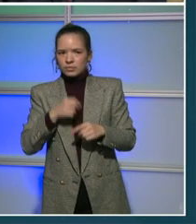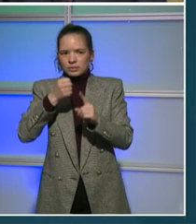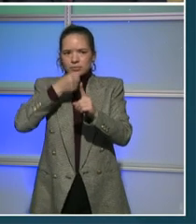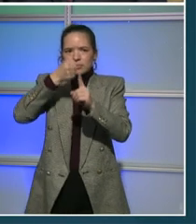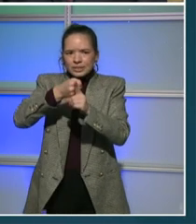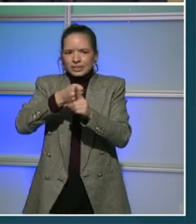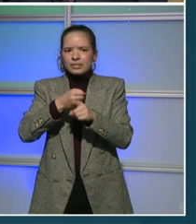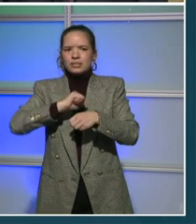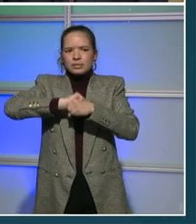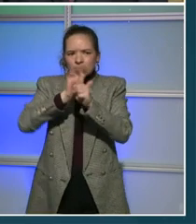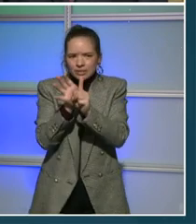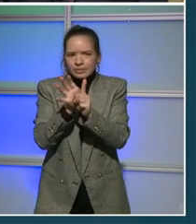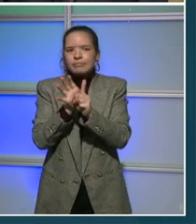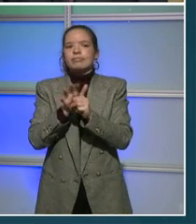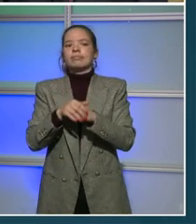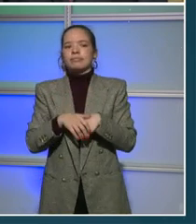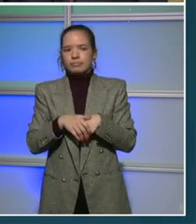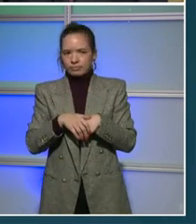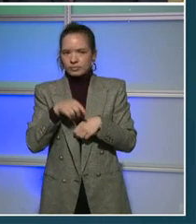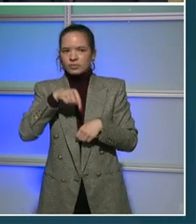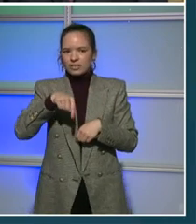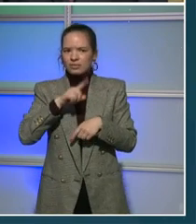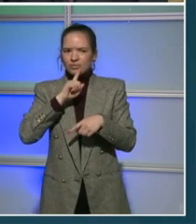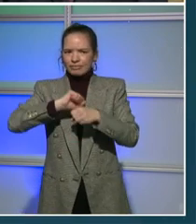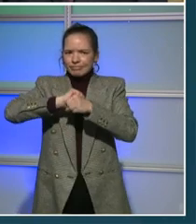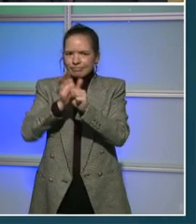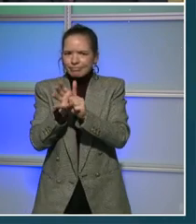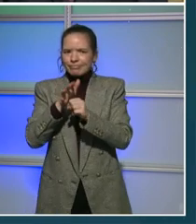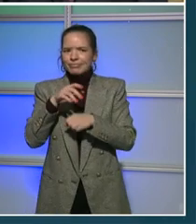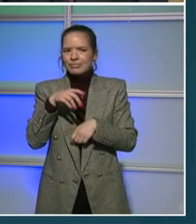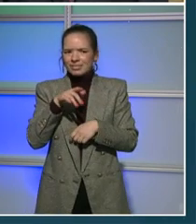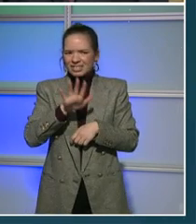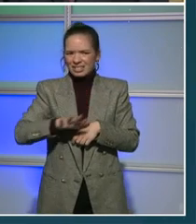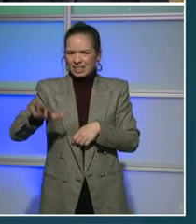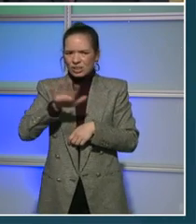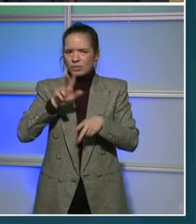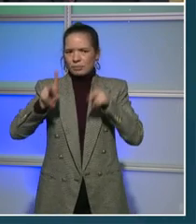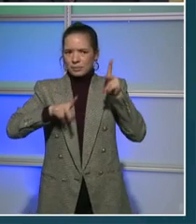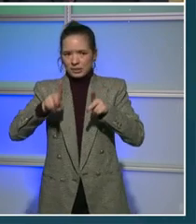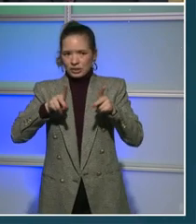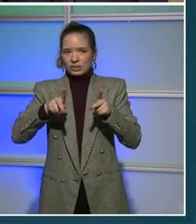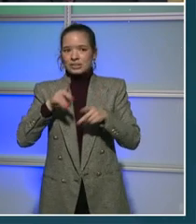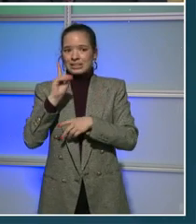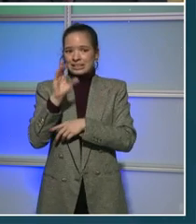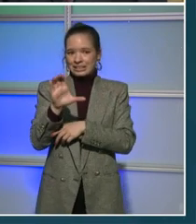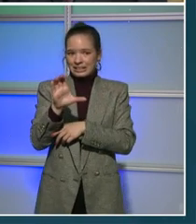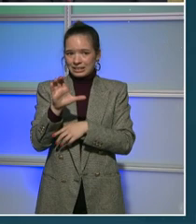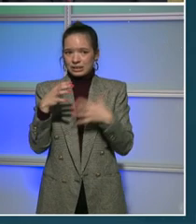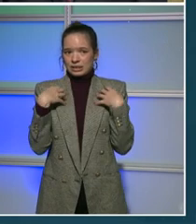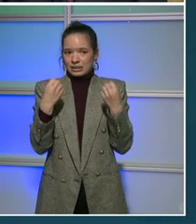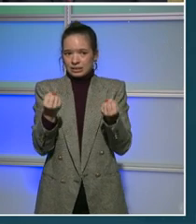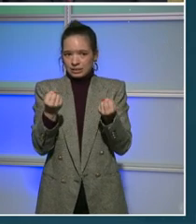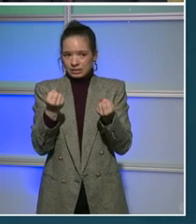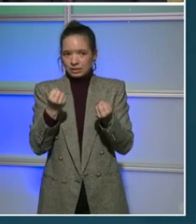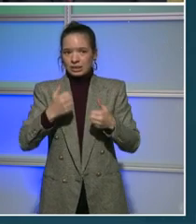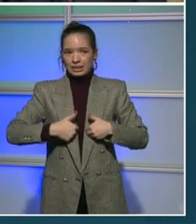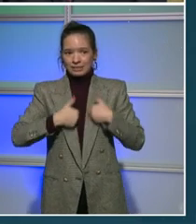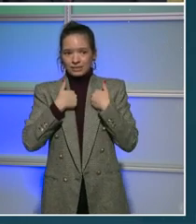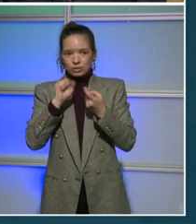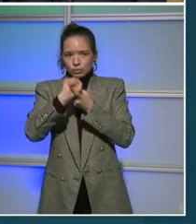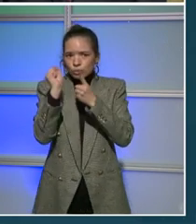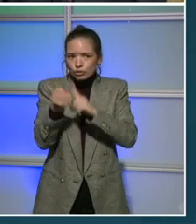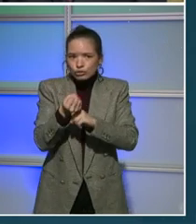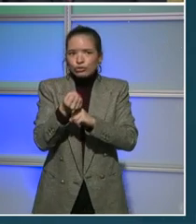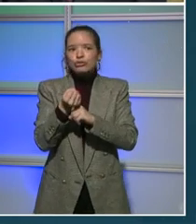The impact of COVID-19 on residents' health, employment, and life circumstances required the Mayor to adopt a